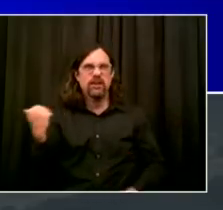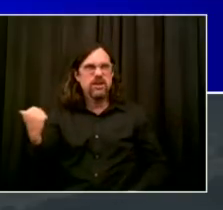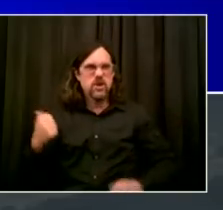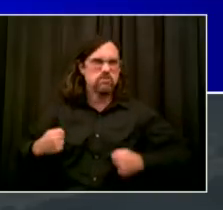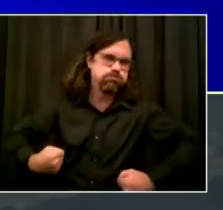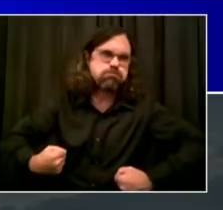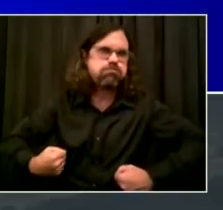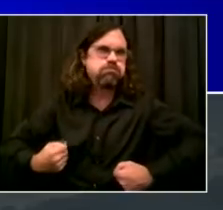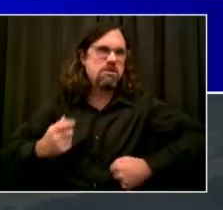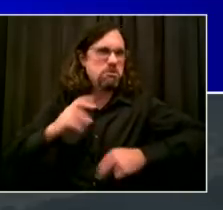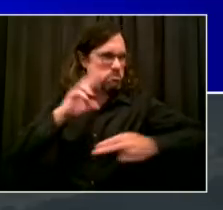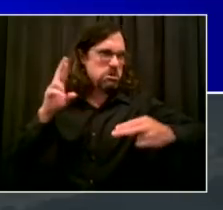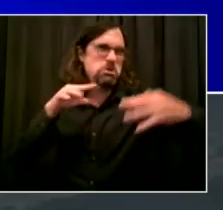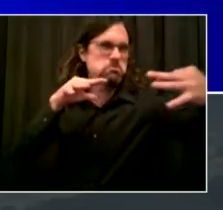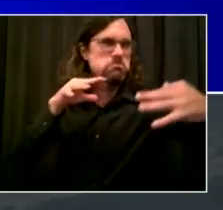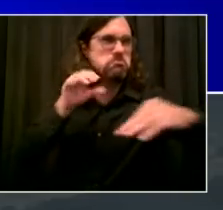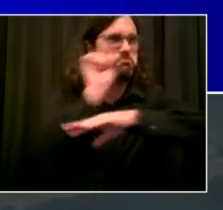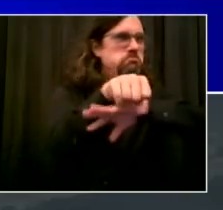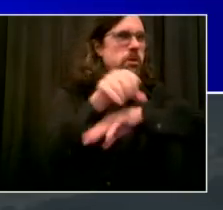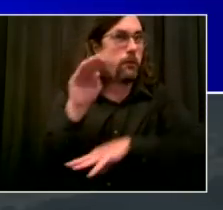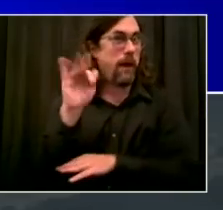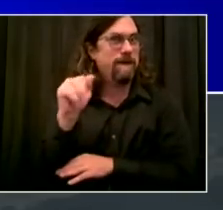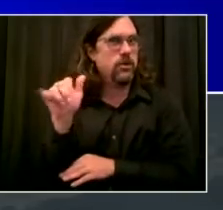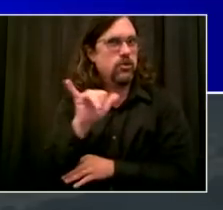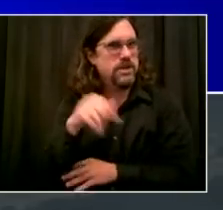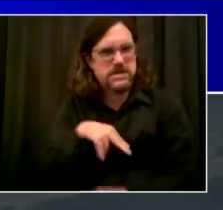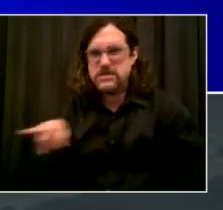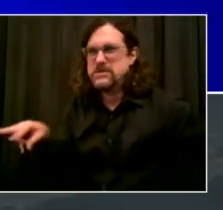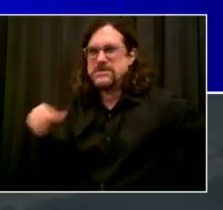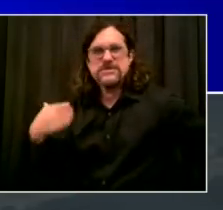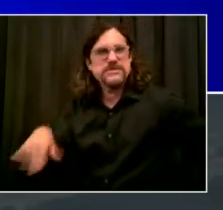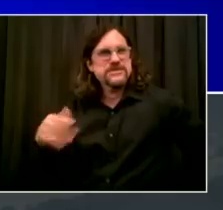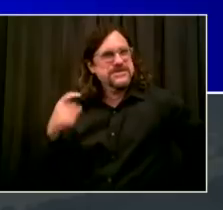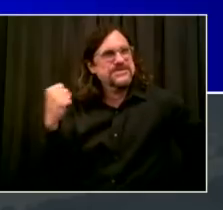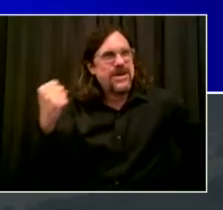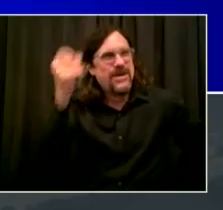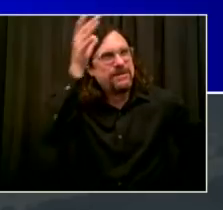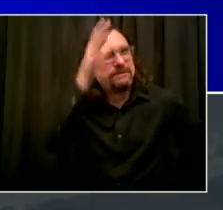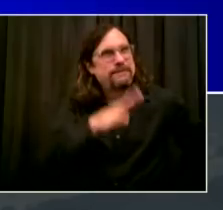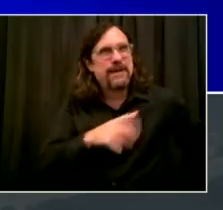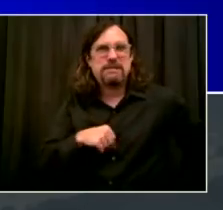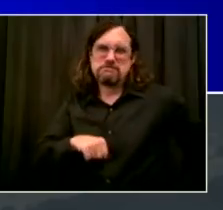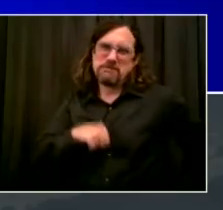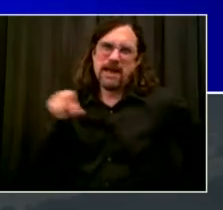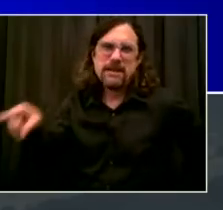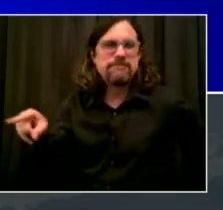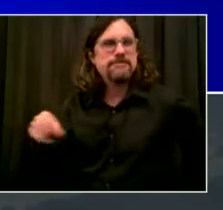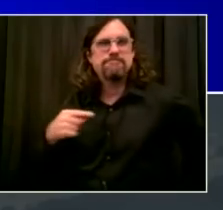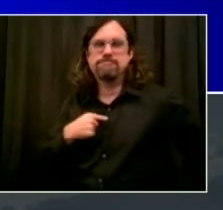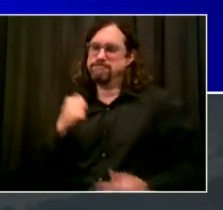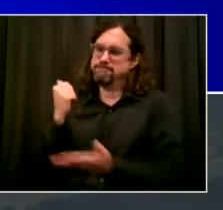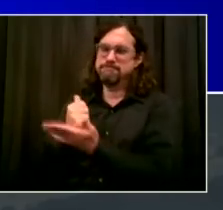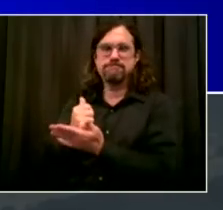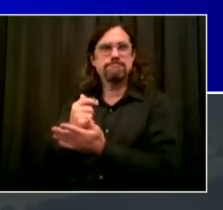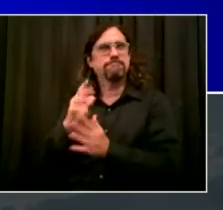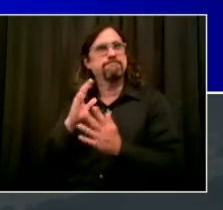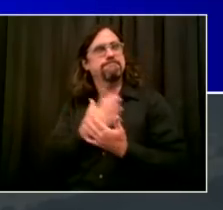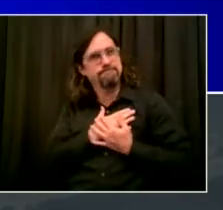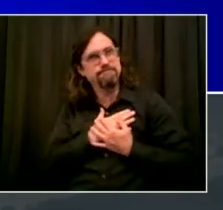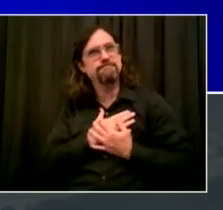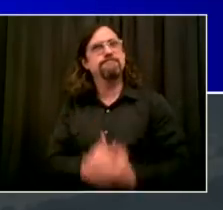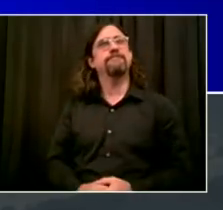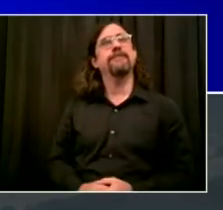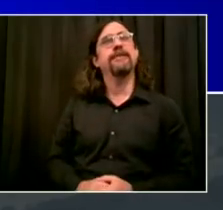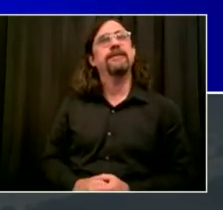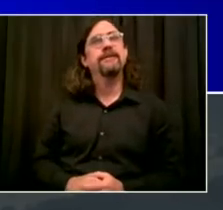for the city and neighborhoods all over, you may not be famous outside your neighborhood, but New York City couldn't be great without you.